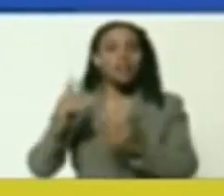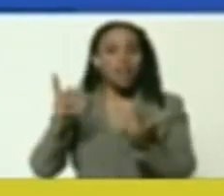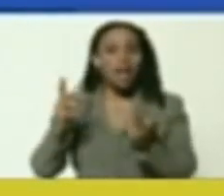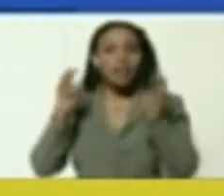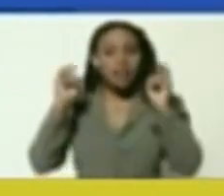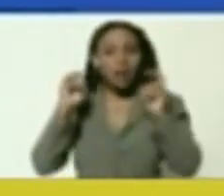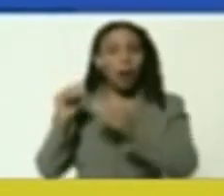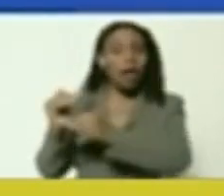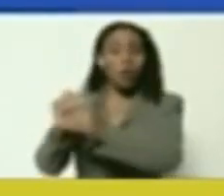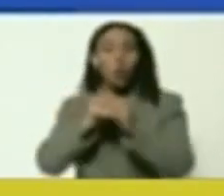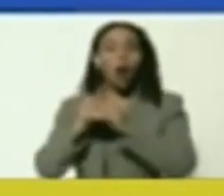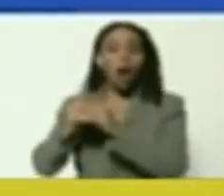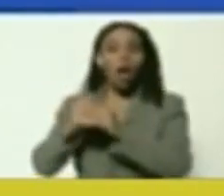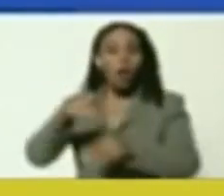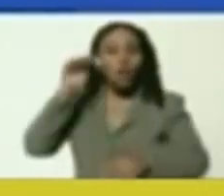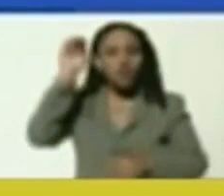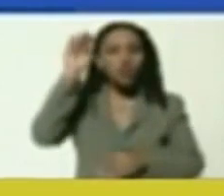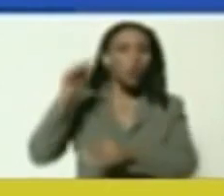of common destiny.